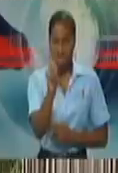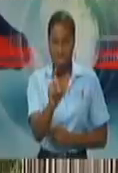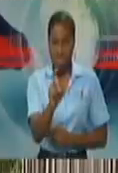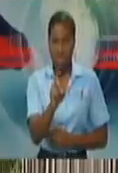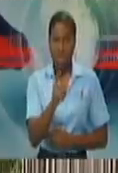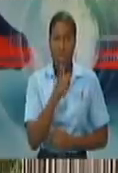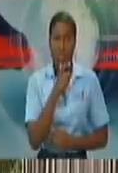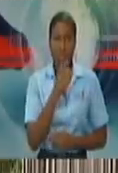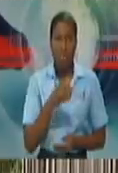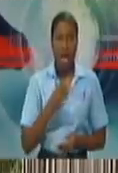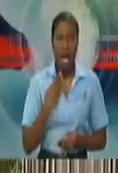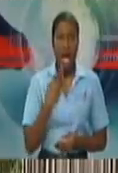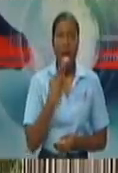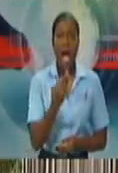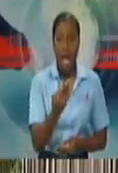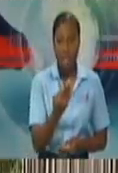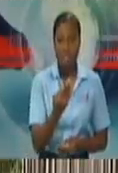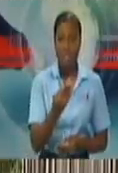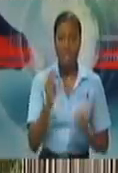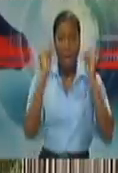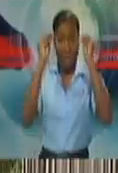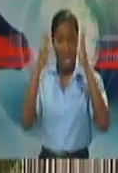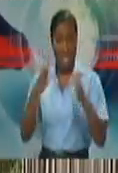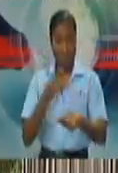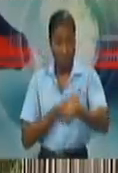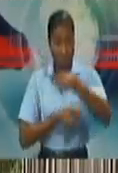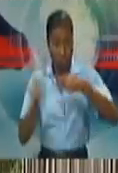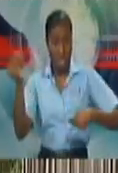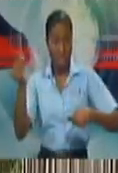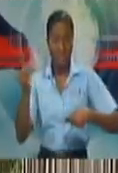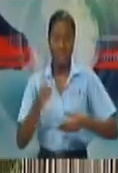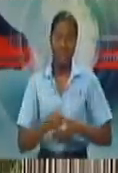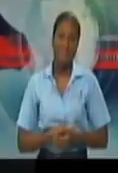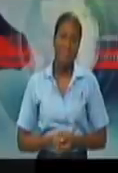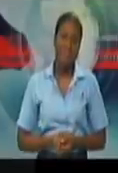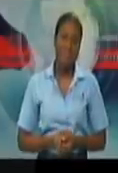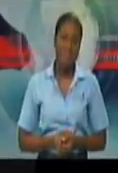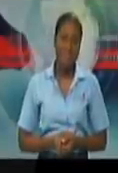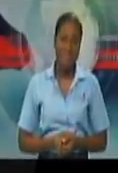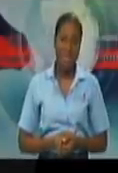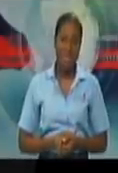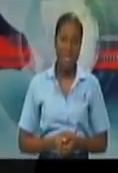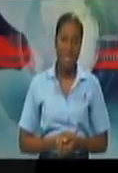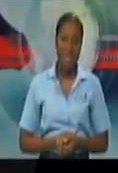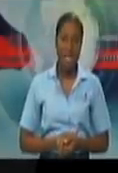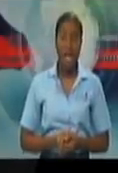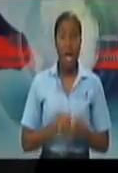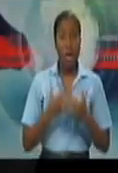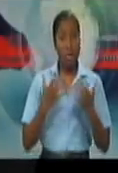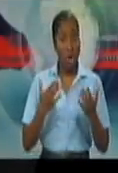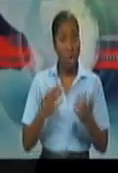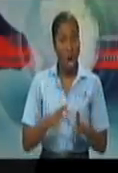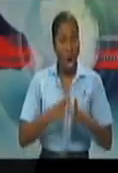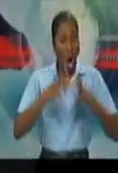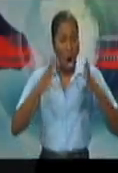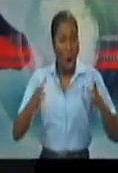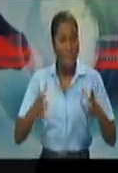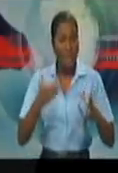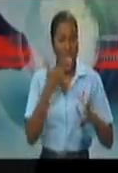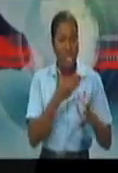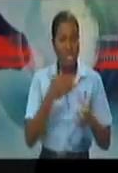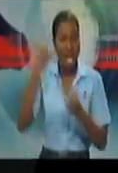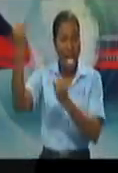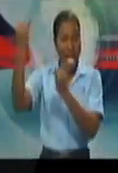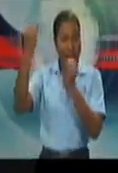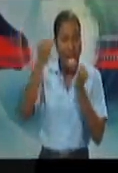Minister Gopi Skun. What have you noticed about the levels of import and export over this past few months